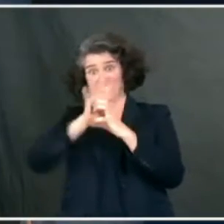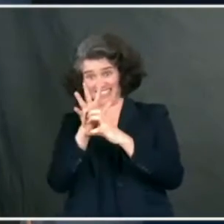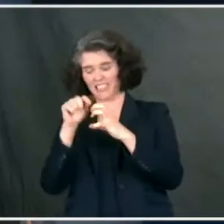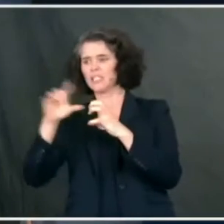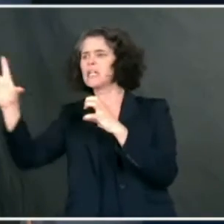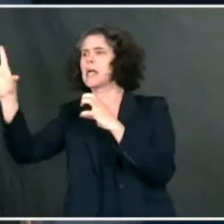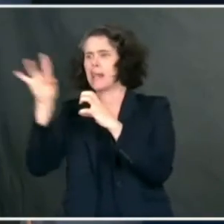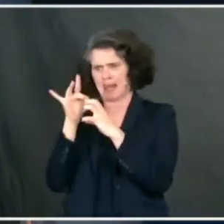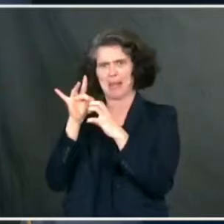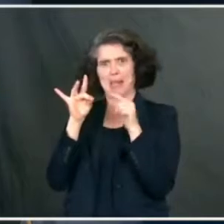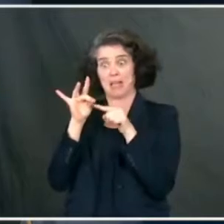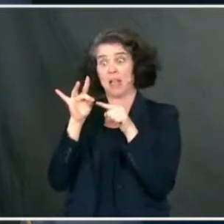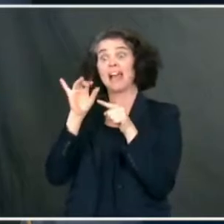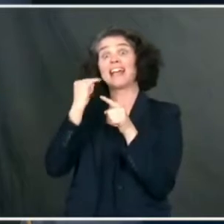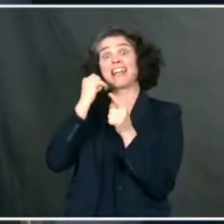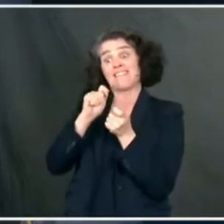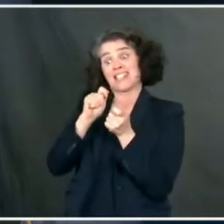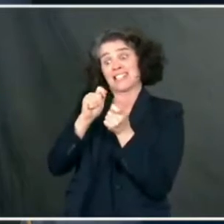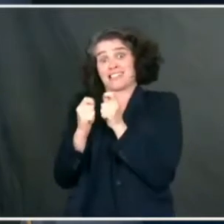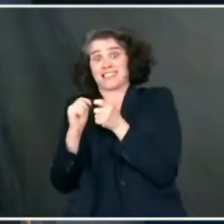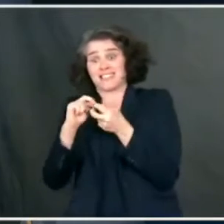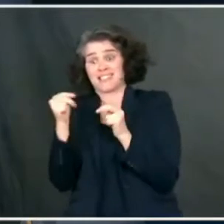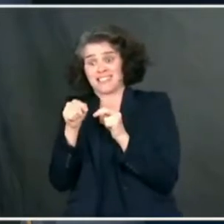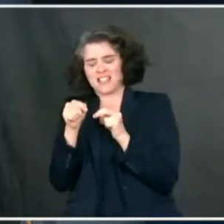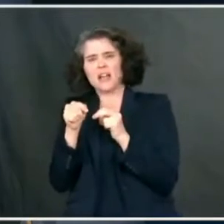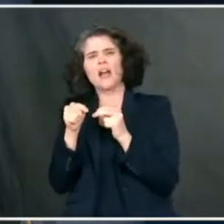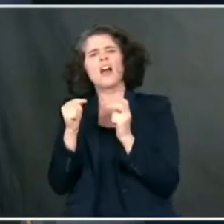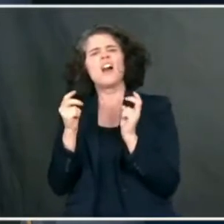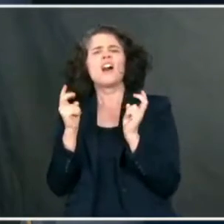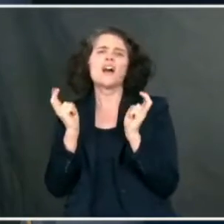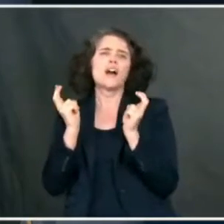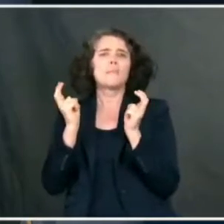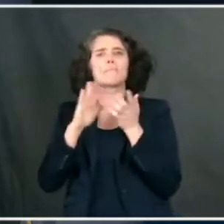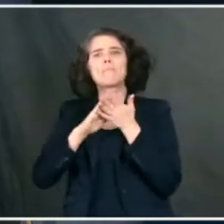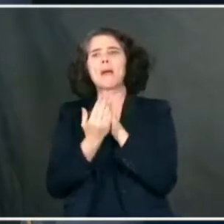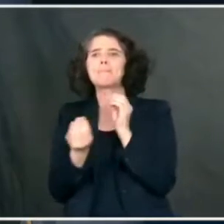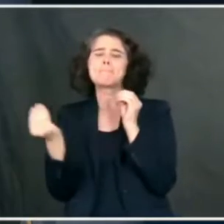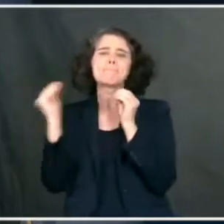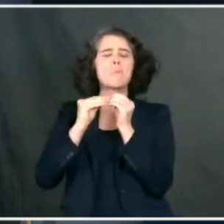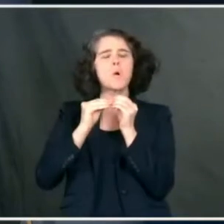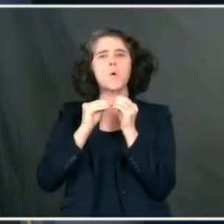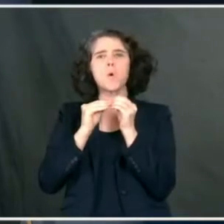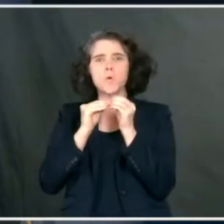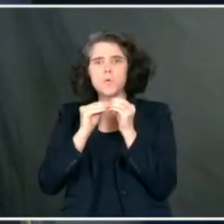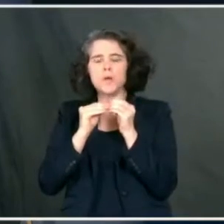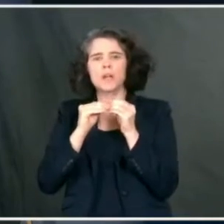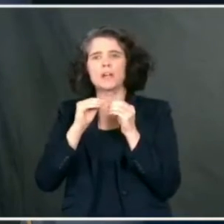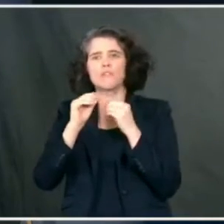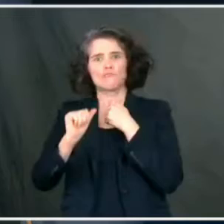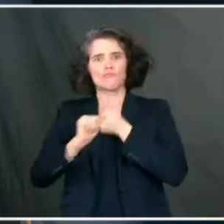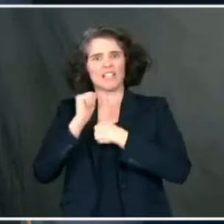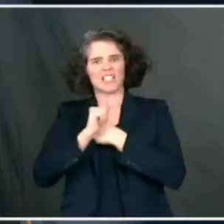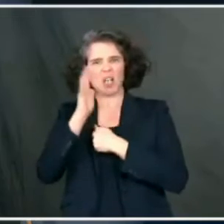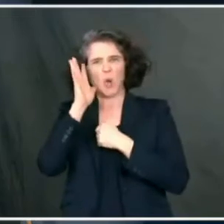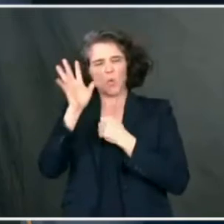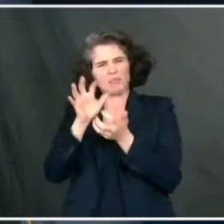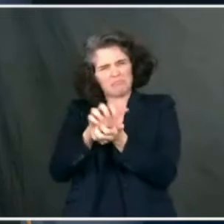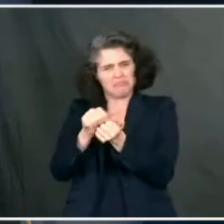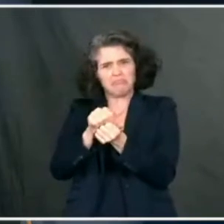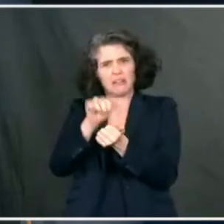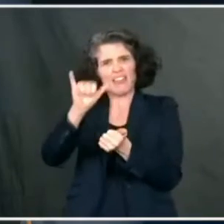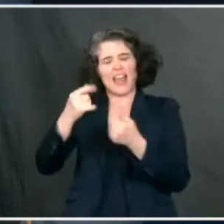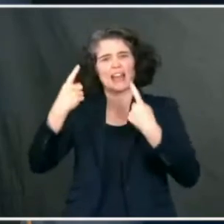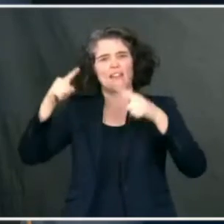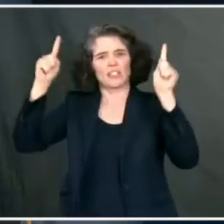mutation there, it has much greater a chance of obliterating the efficacy of a monoclonal antibody. And